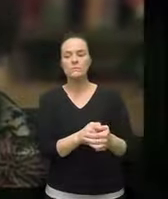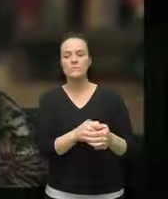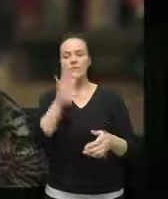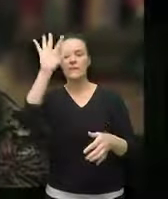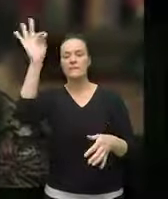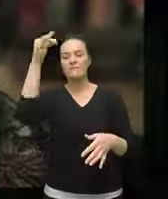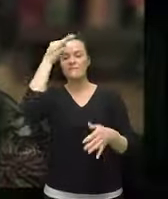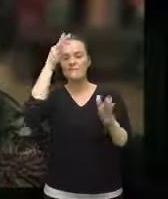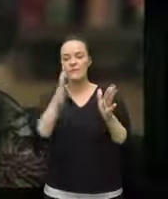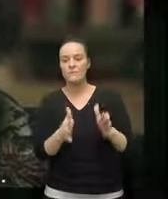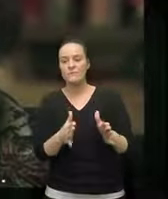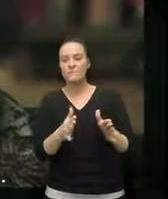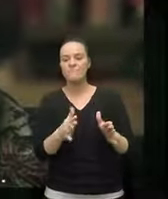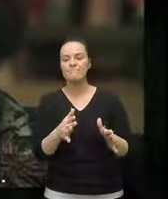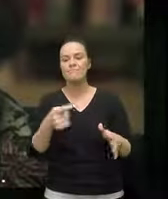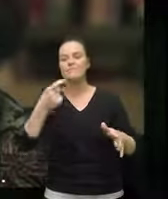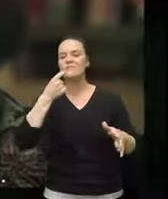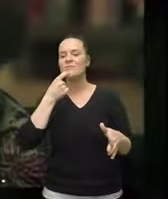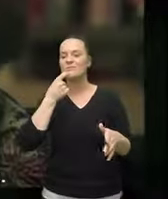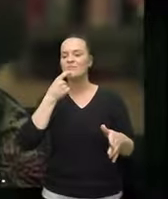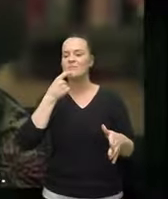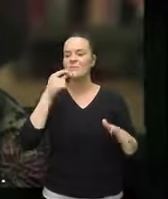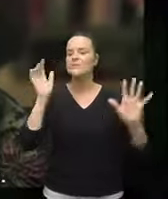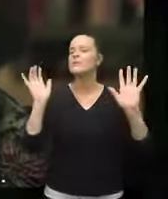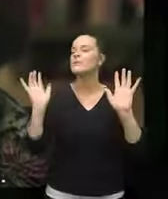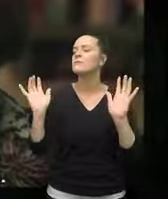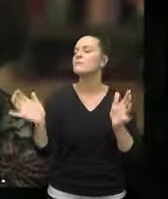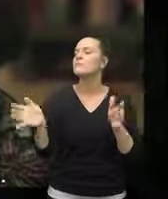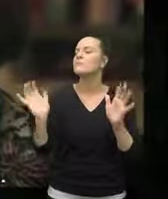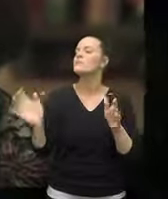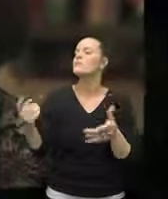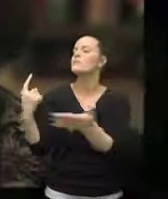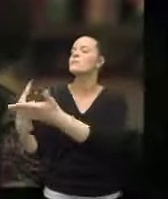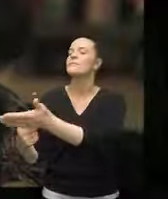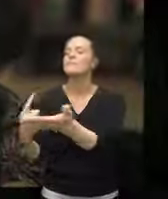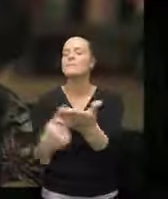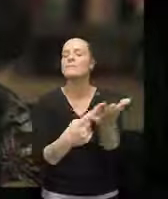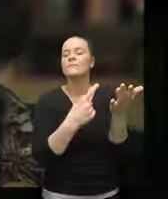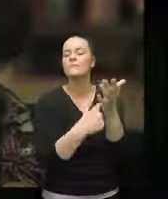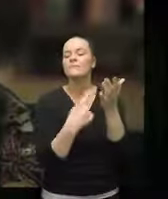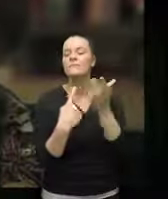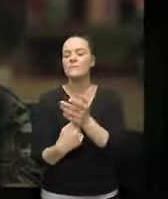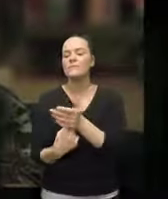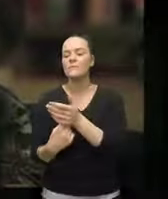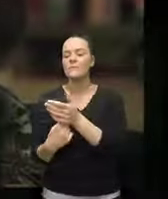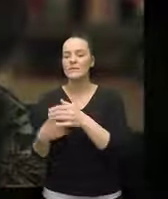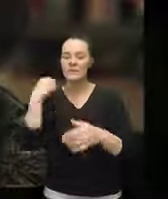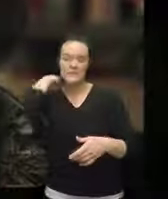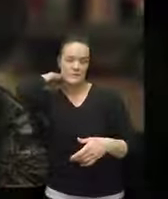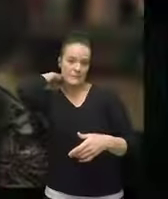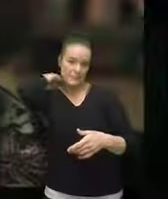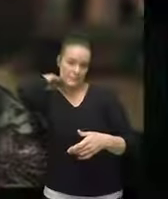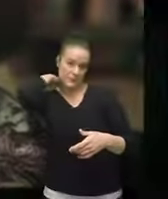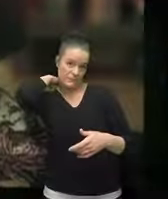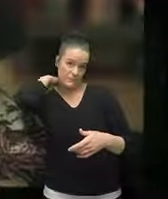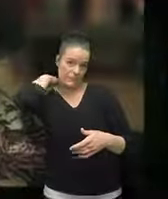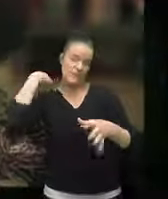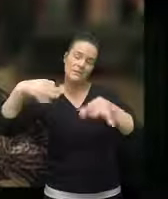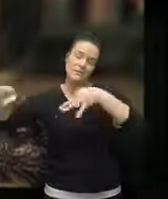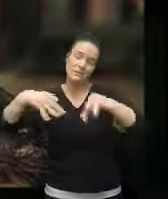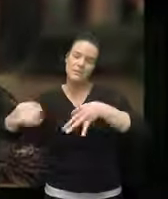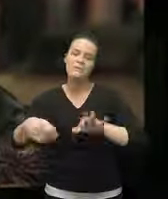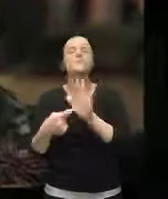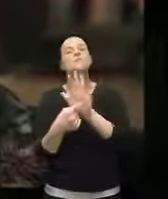provision by provision and the federalists are extremely skilled debaters they're able to explain an awful lot for